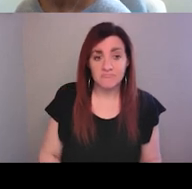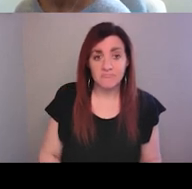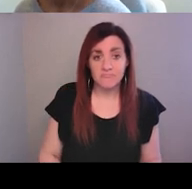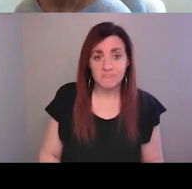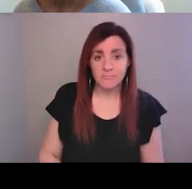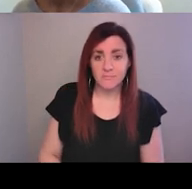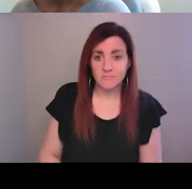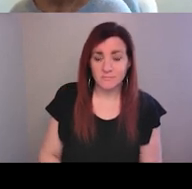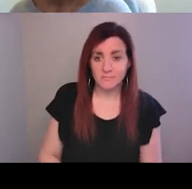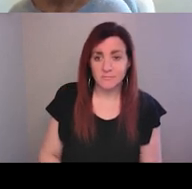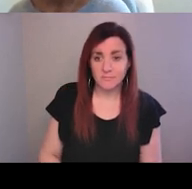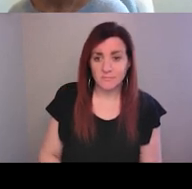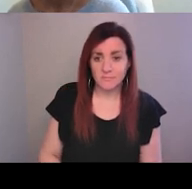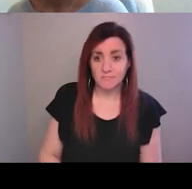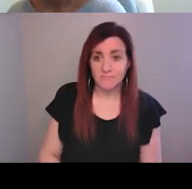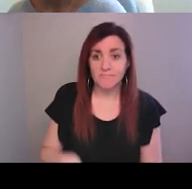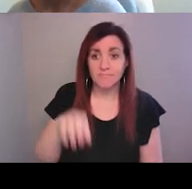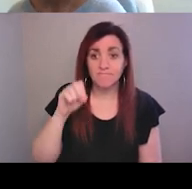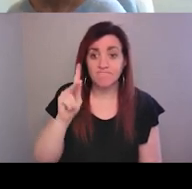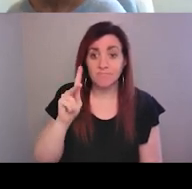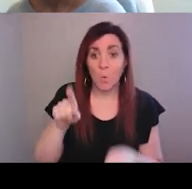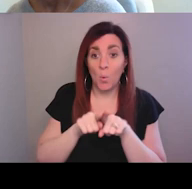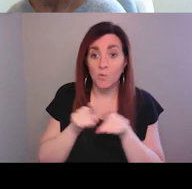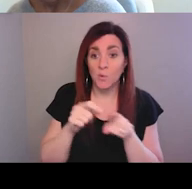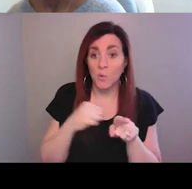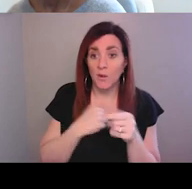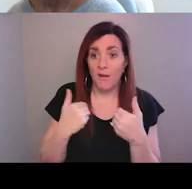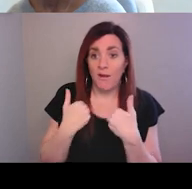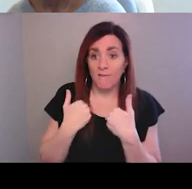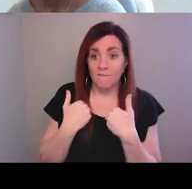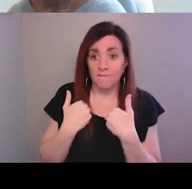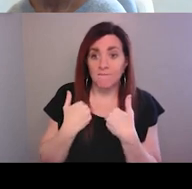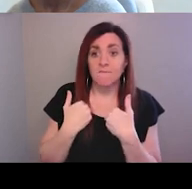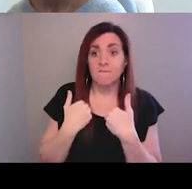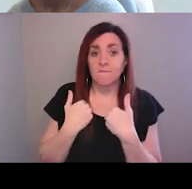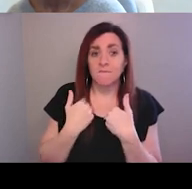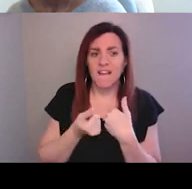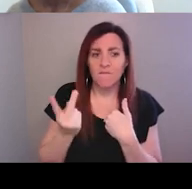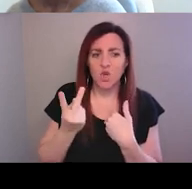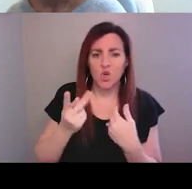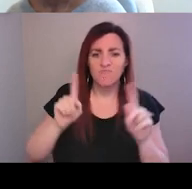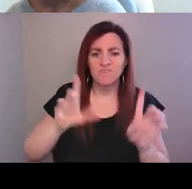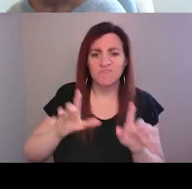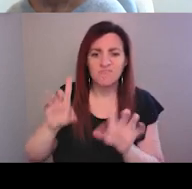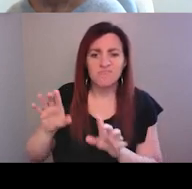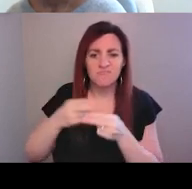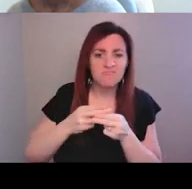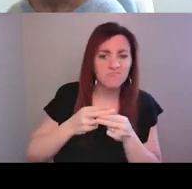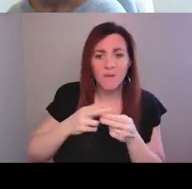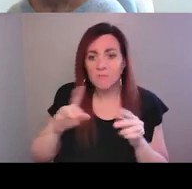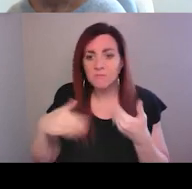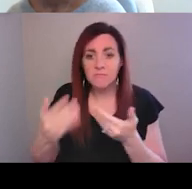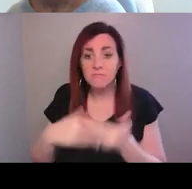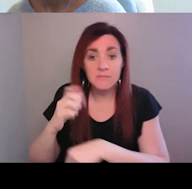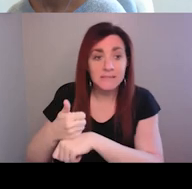Okay. So we also have had a couple of pilots going and support.